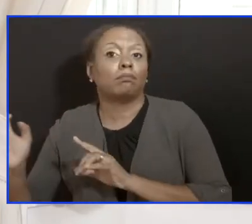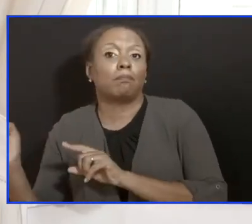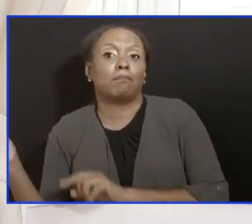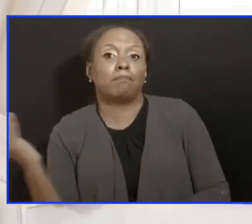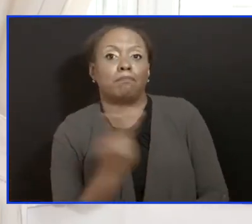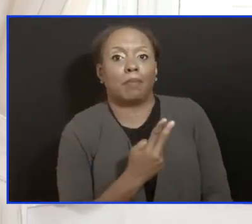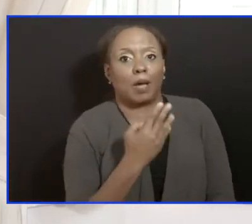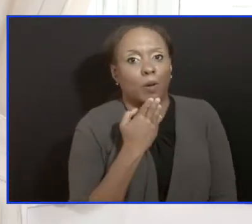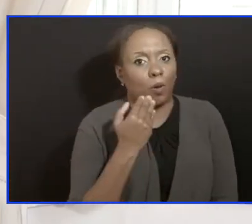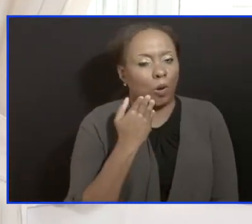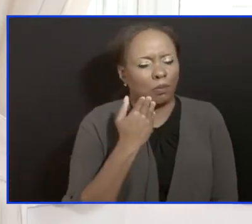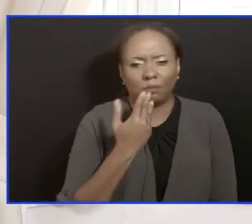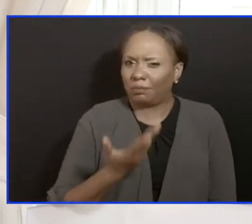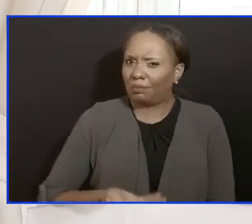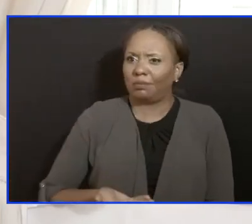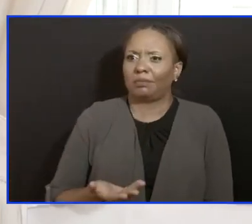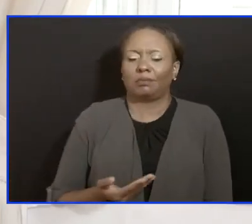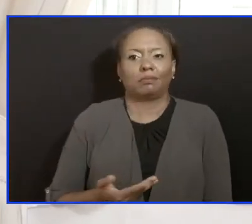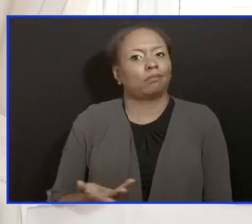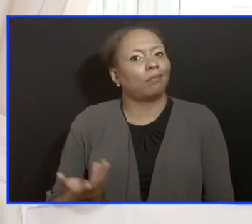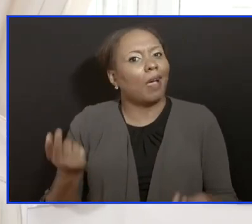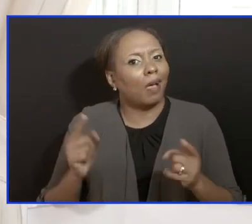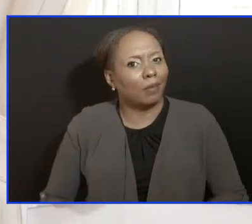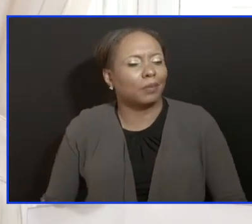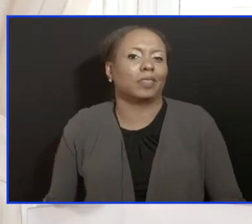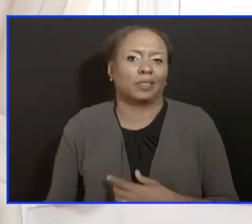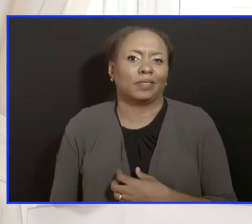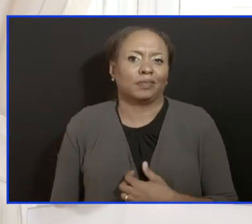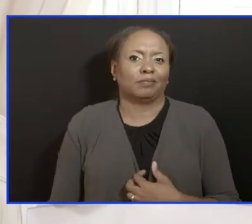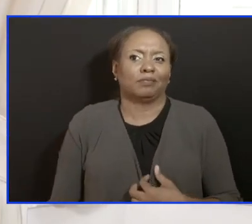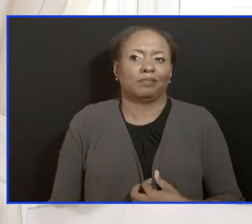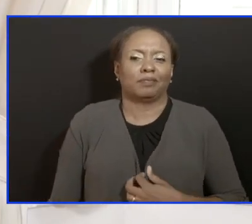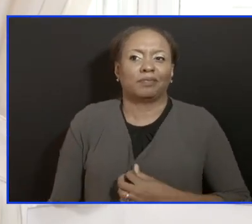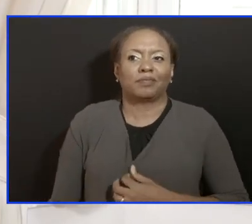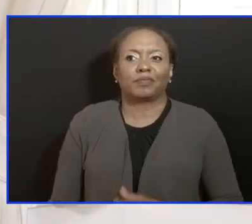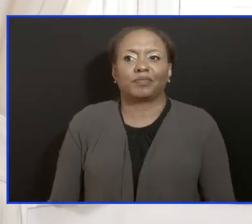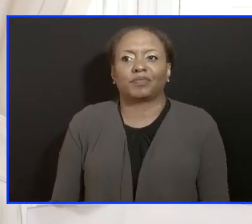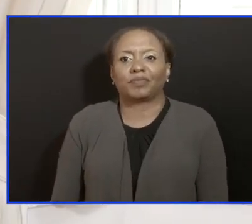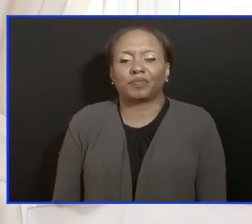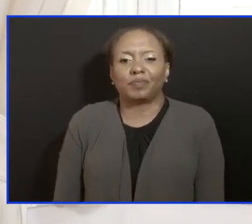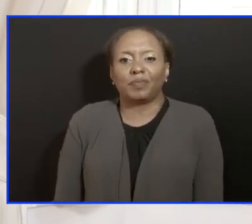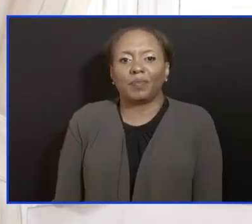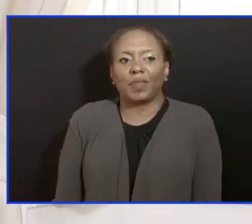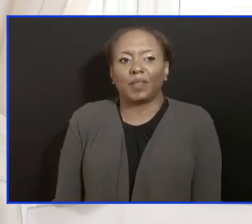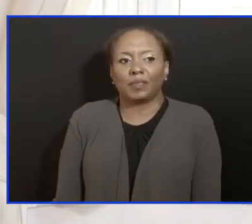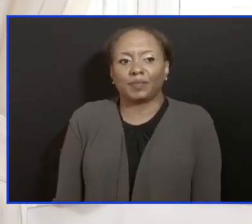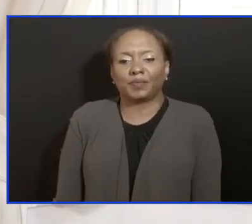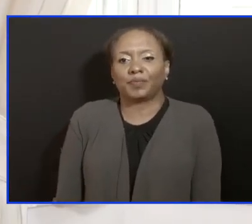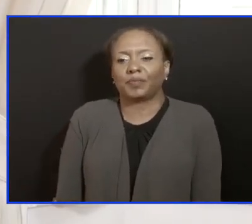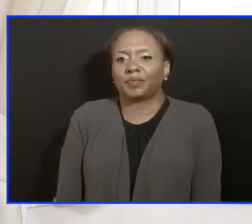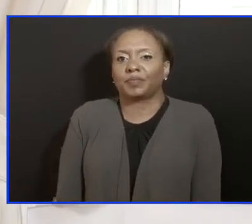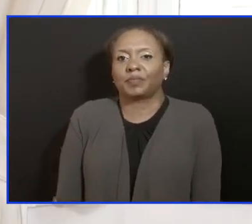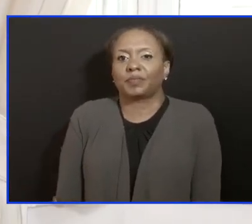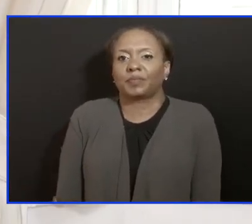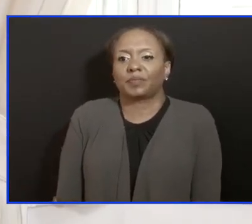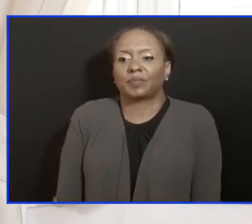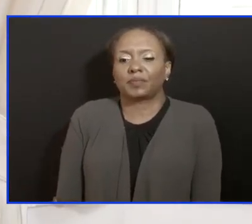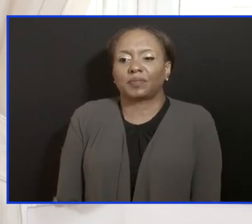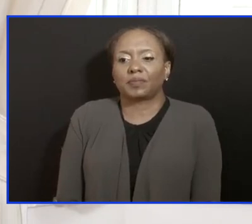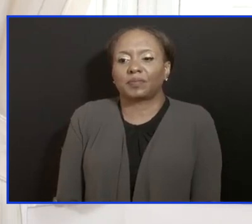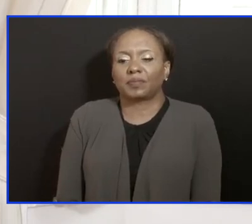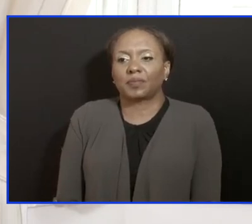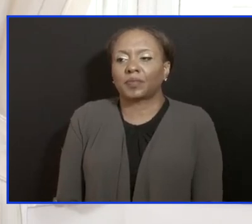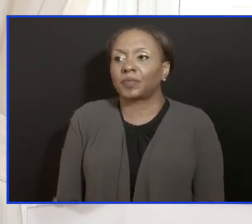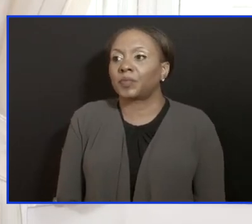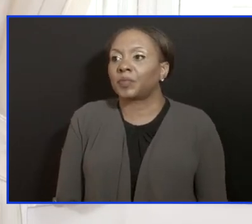back to home isolation. And it has happened with a number of persons. There is also the issue because this is